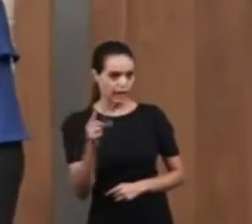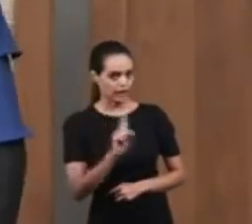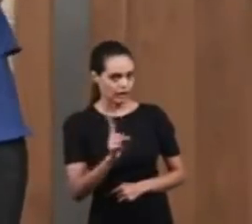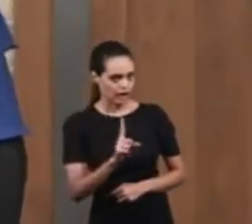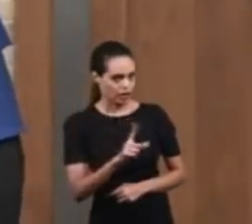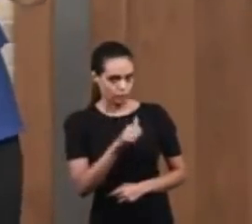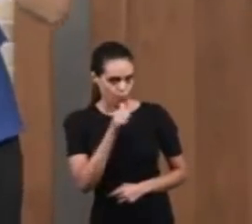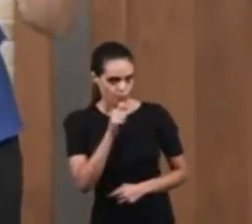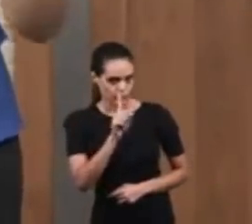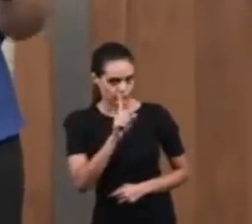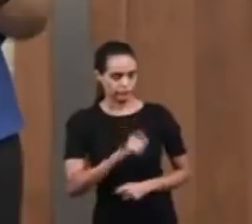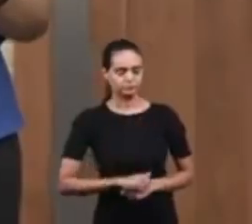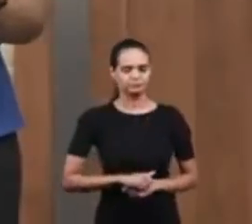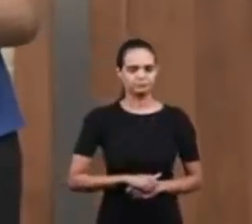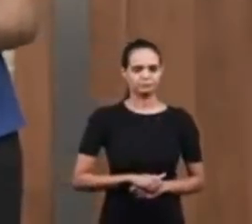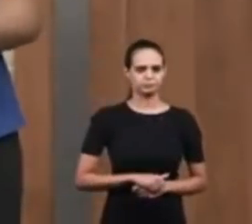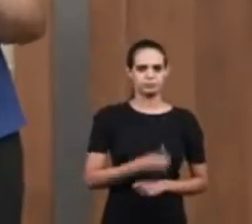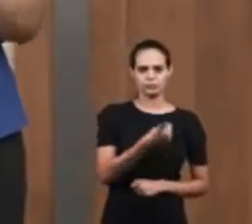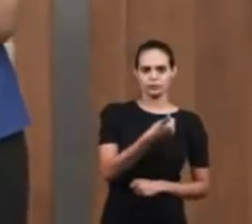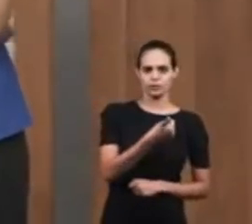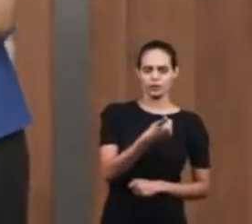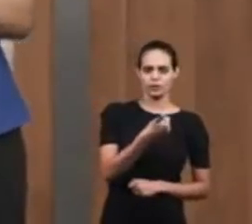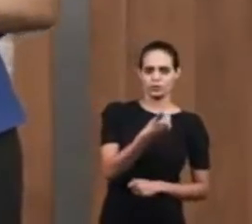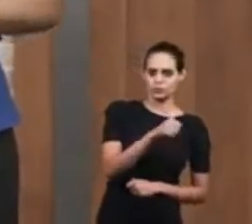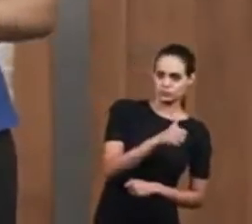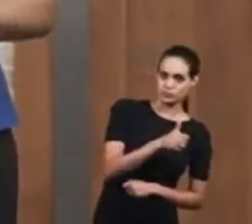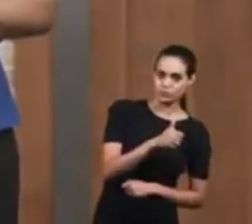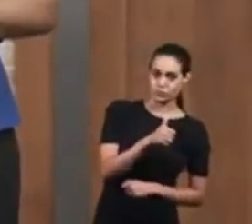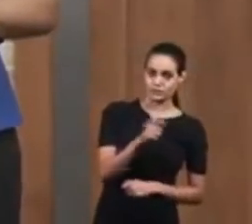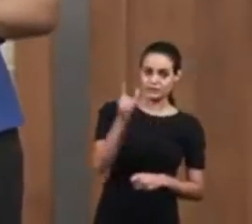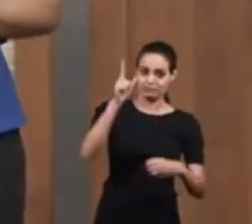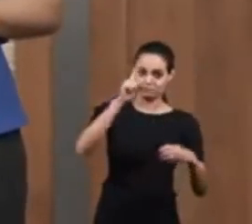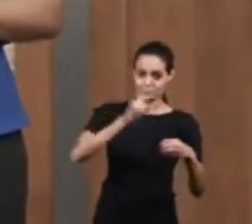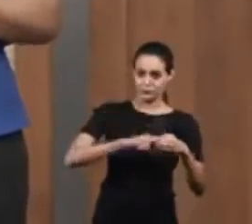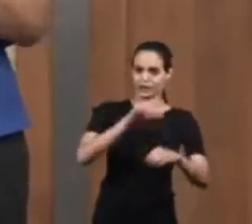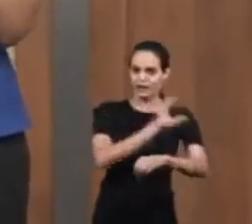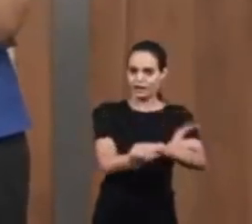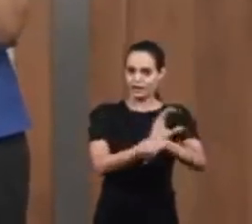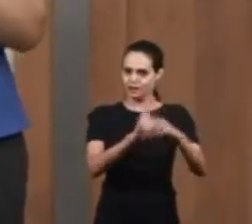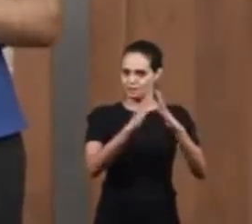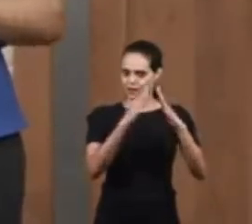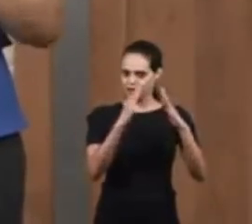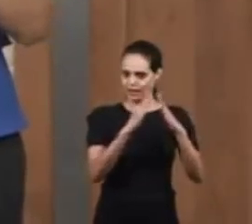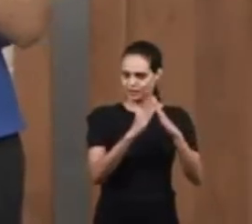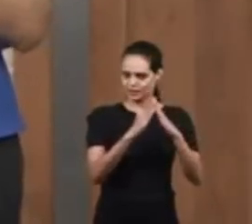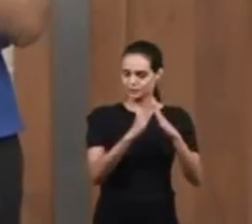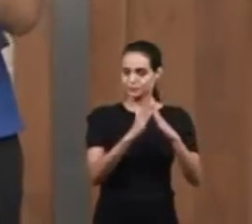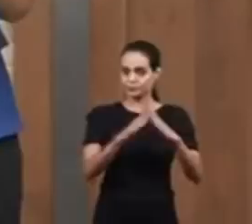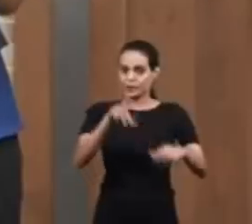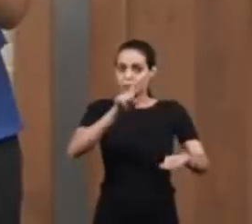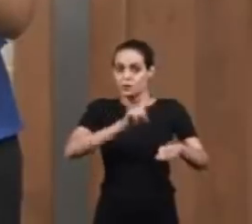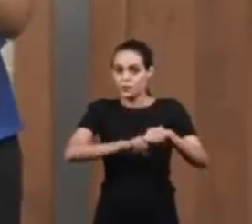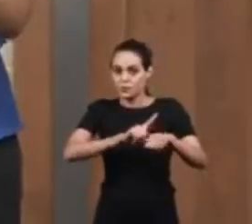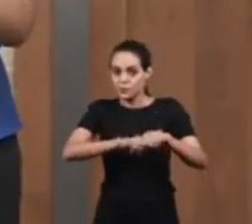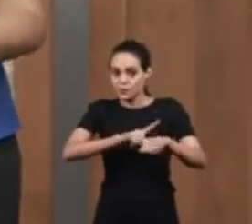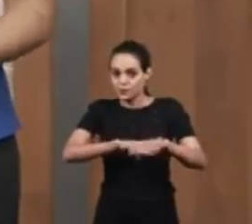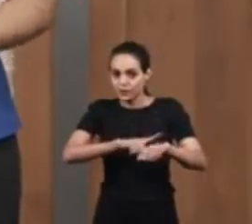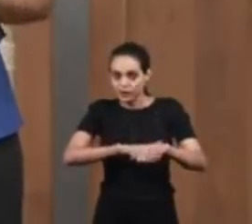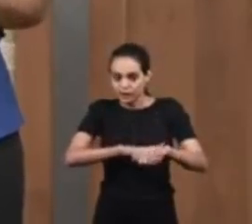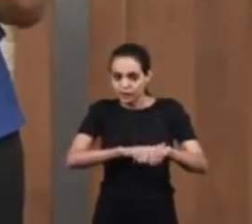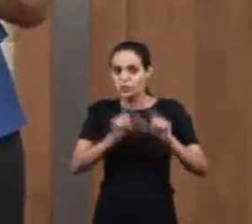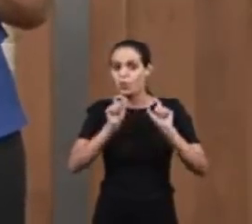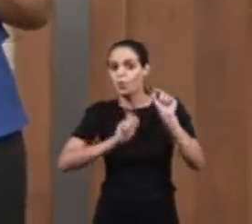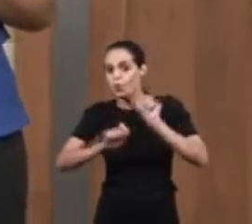they left to go back home Everyone had their own bag full of food But in that moment A servant went after Joseph's